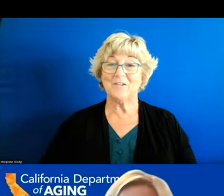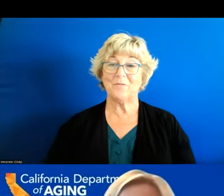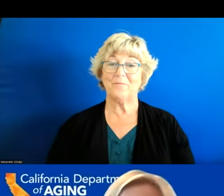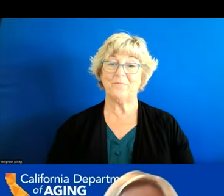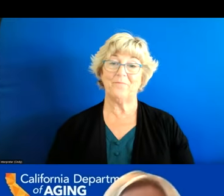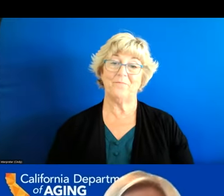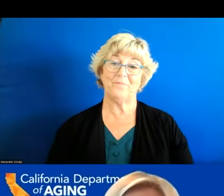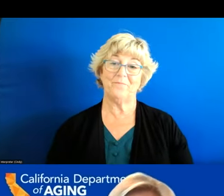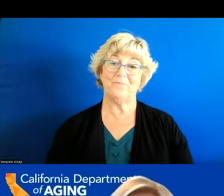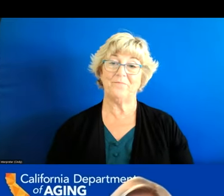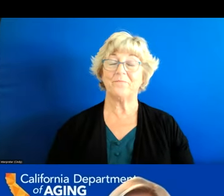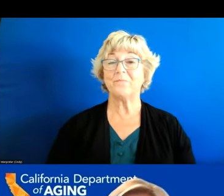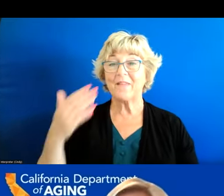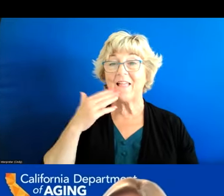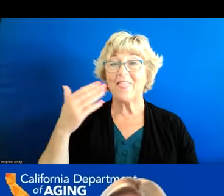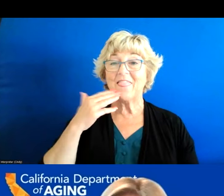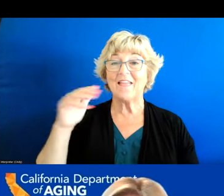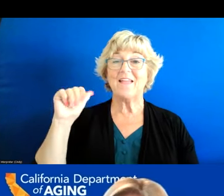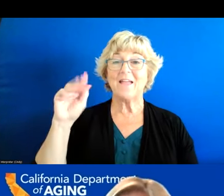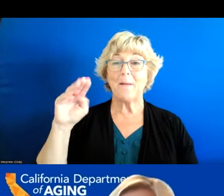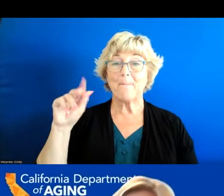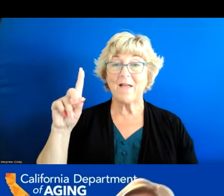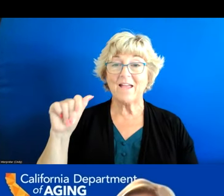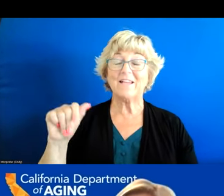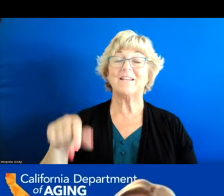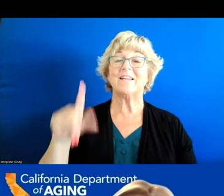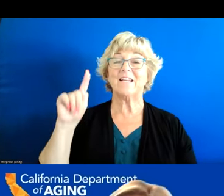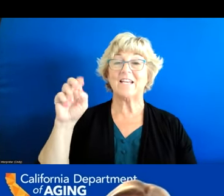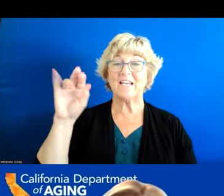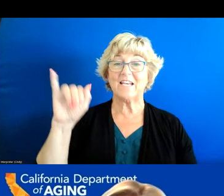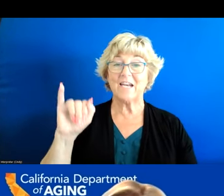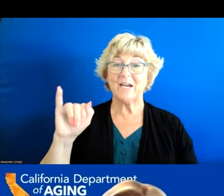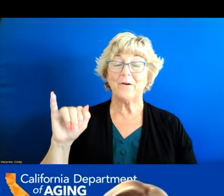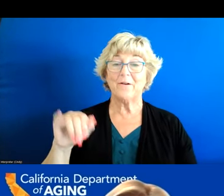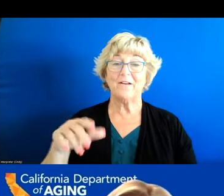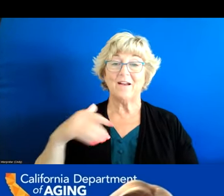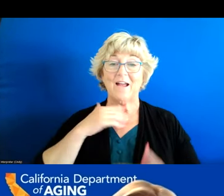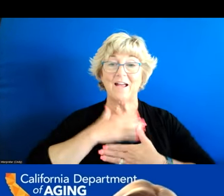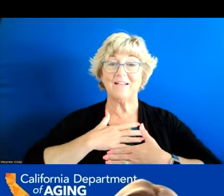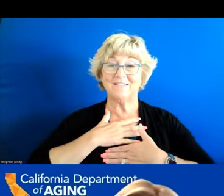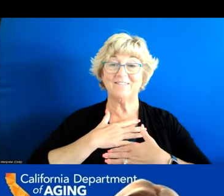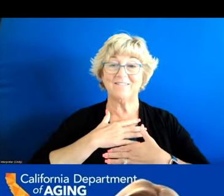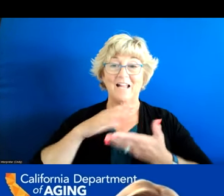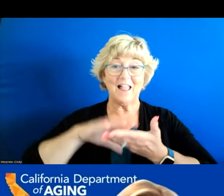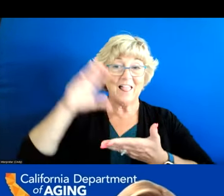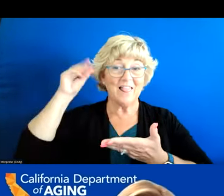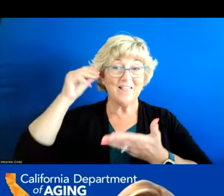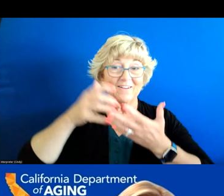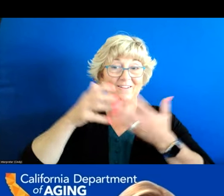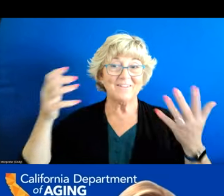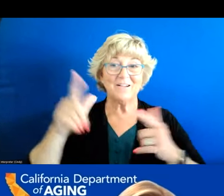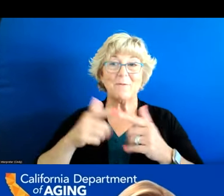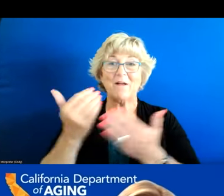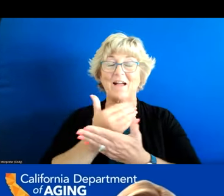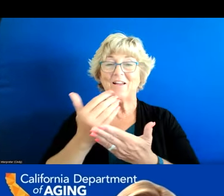great yes thank you to amanda sarah and terry shaw um and i just love seeing these new i've learned so much today about new